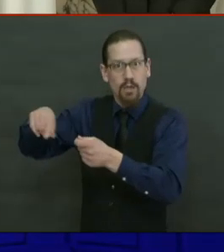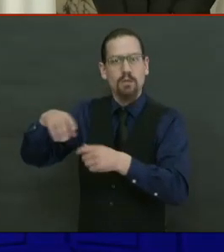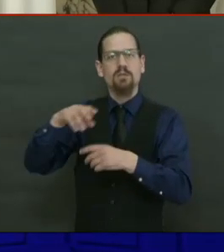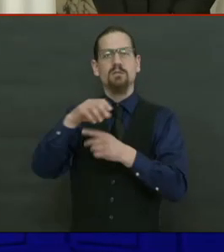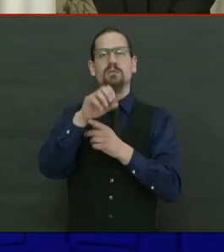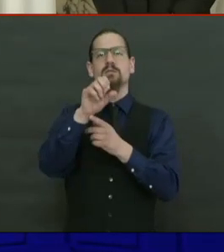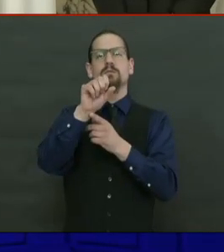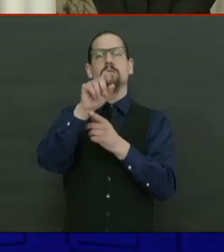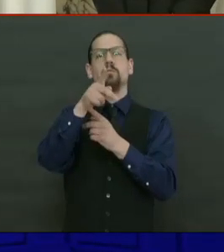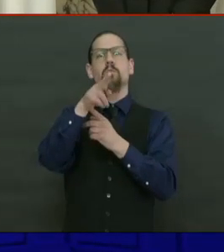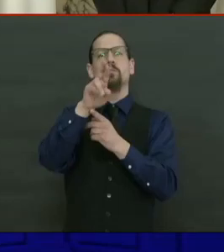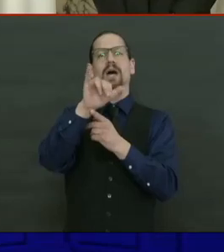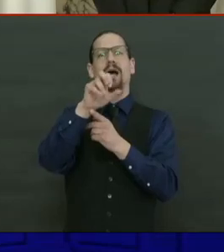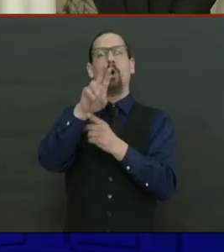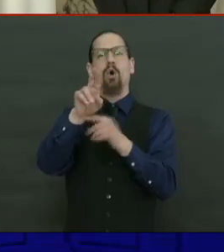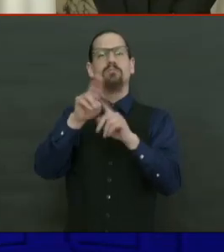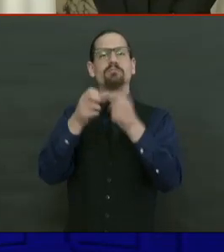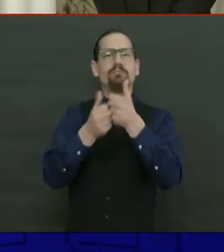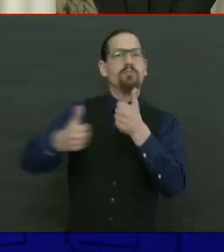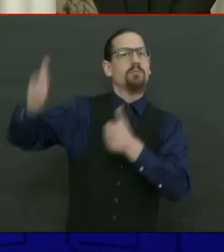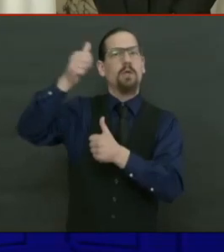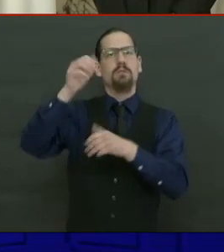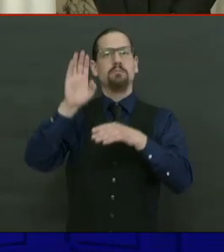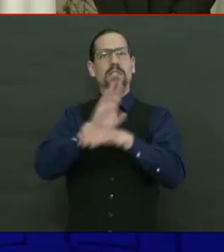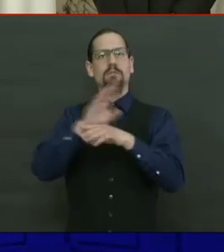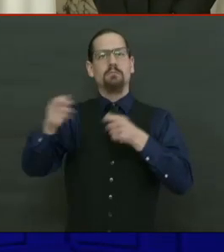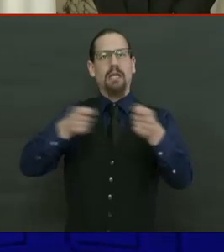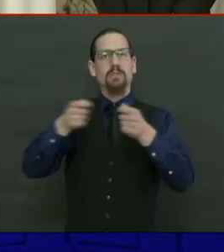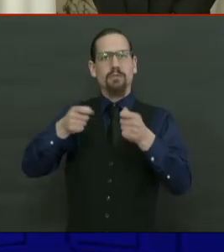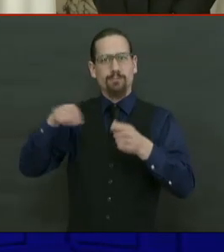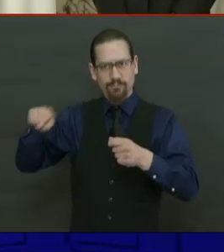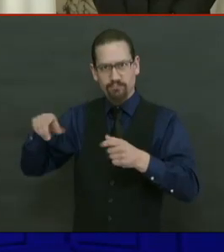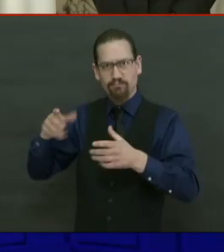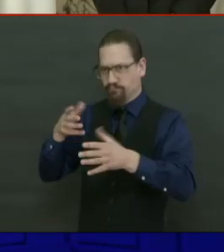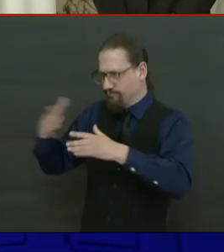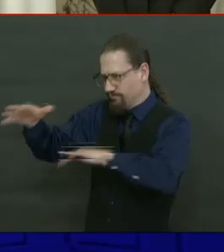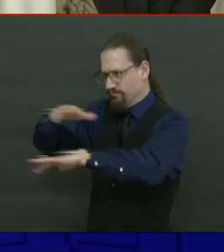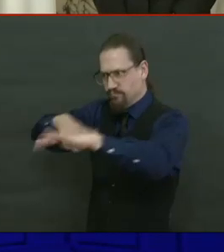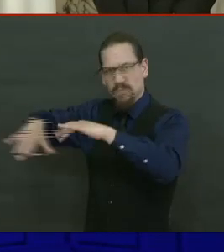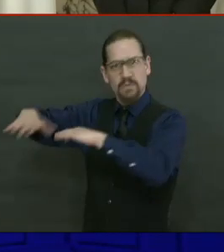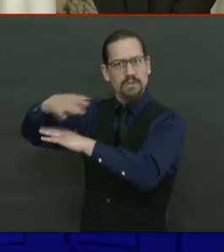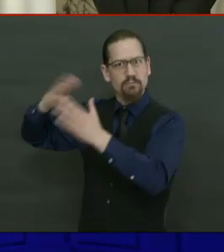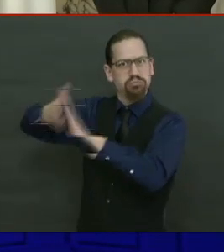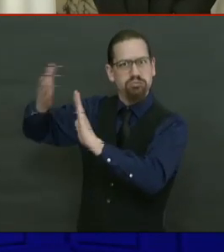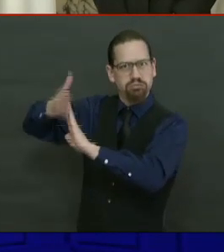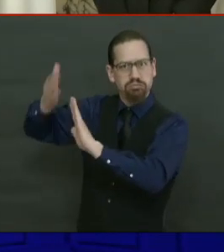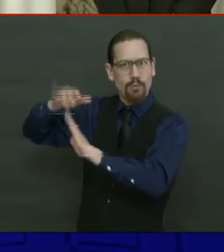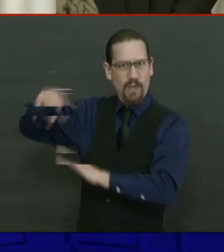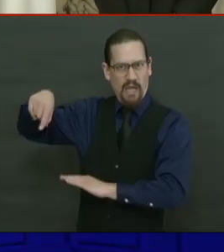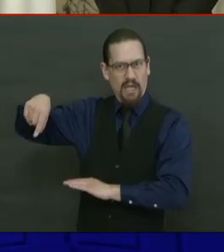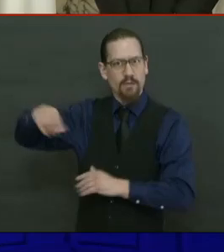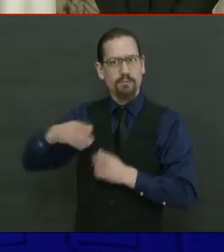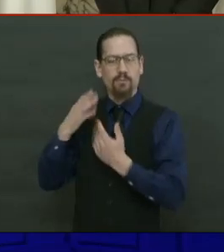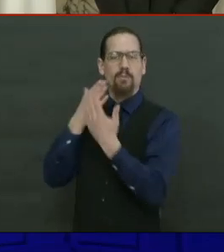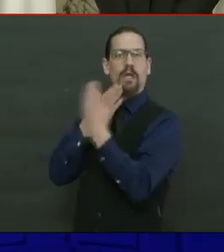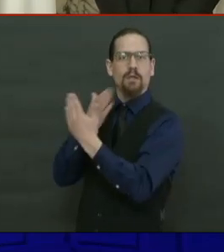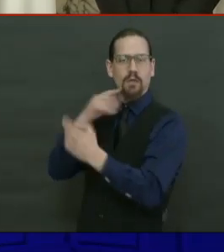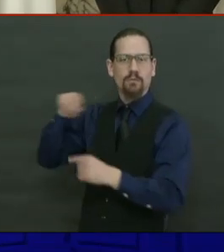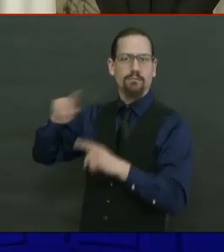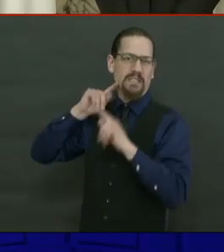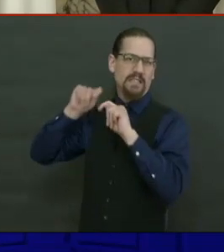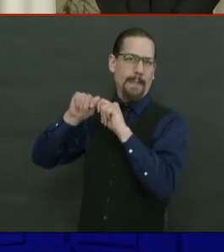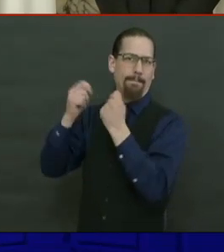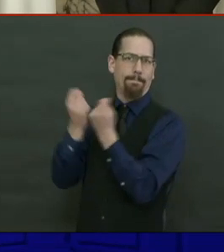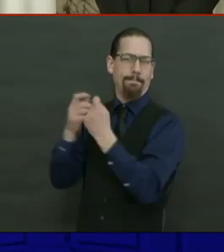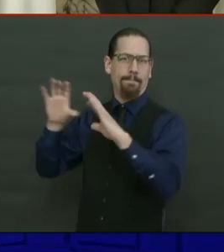Huge amount of shoe leather and work and effort went into that. Hats off to both of you and your teams. And I